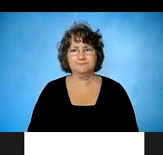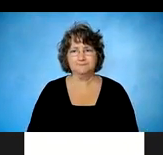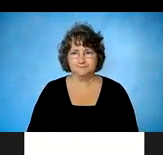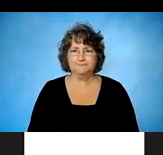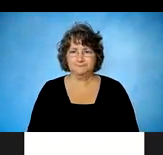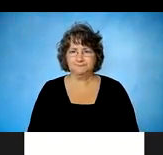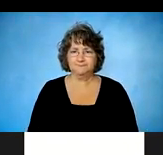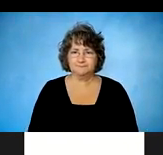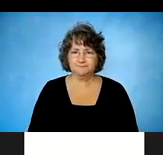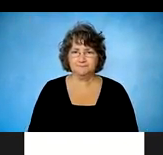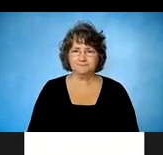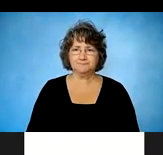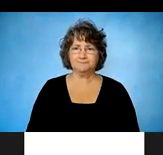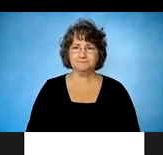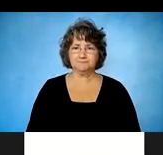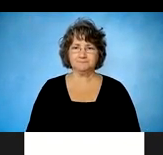Next slide, please.